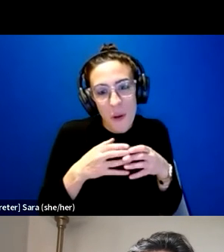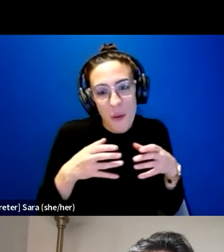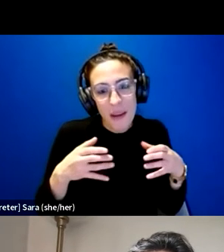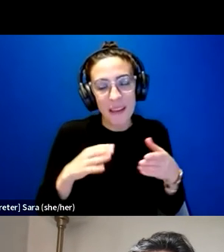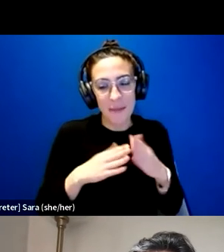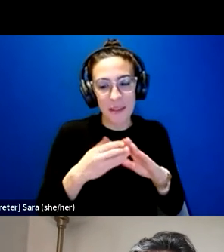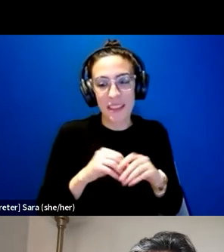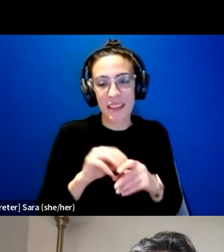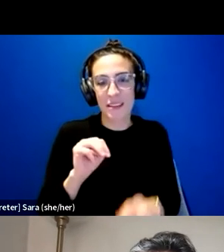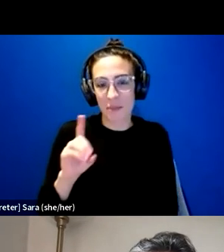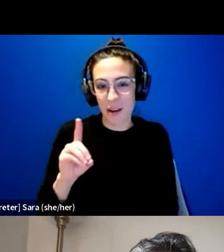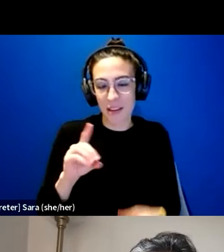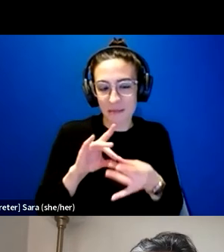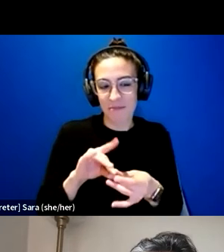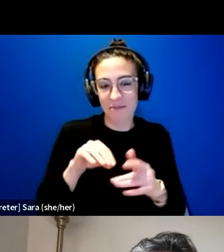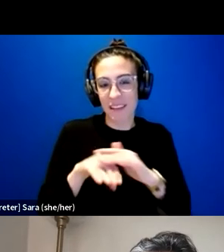Maryland in accessibility researchers.